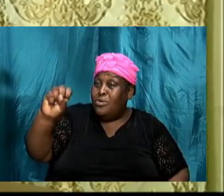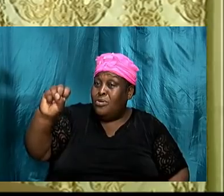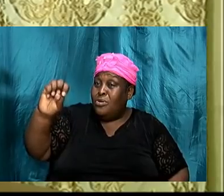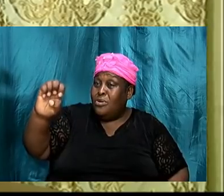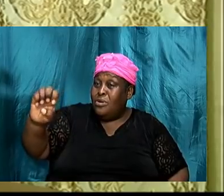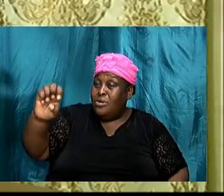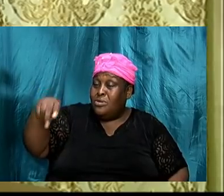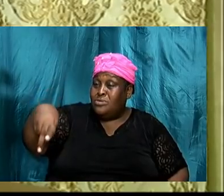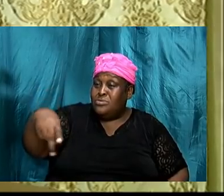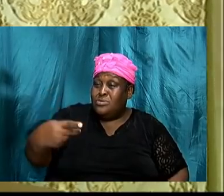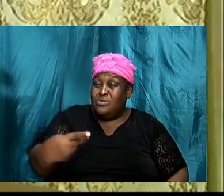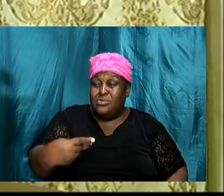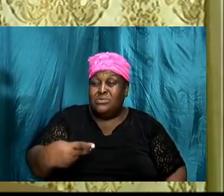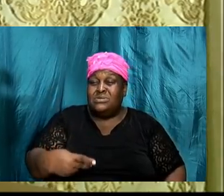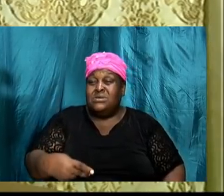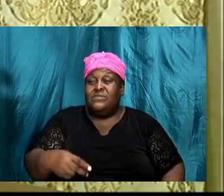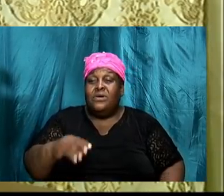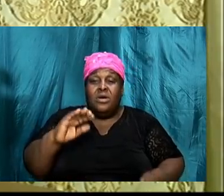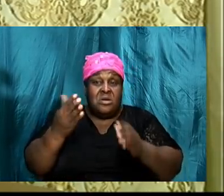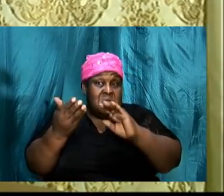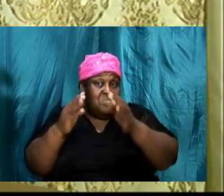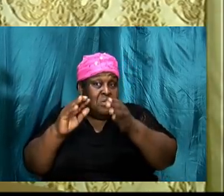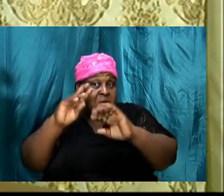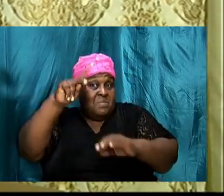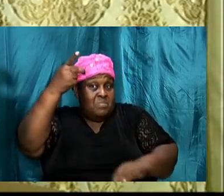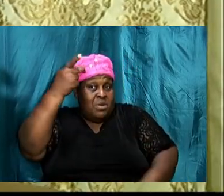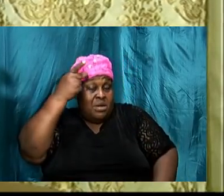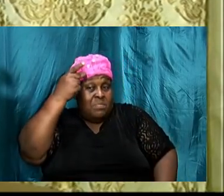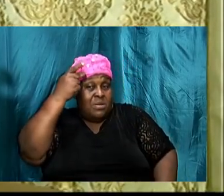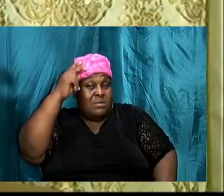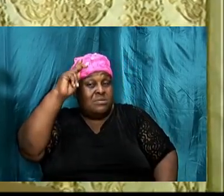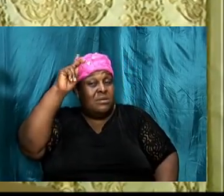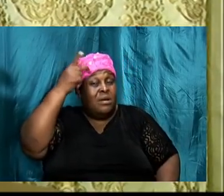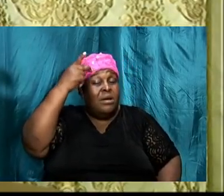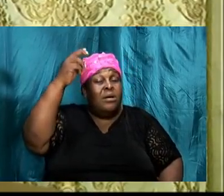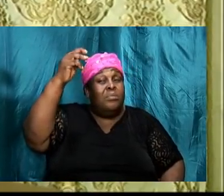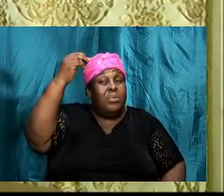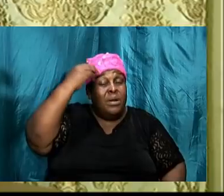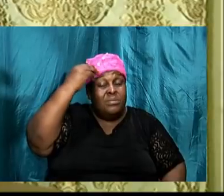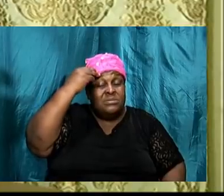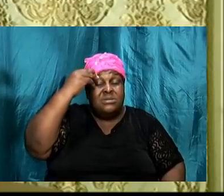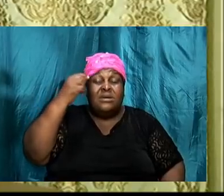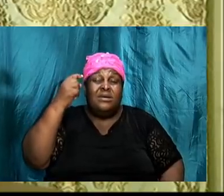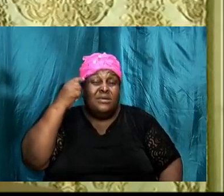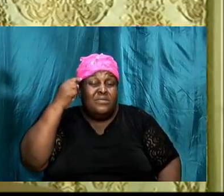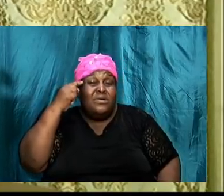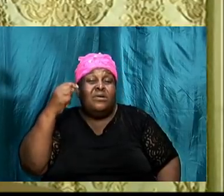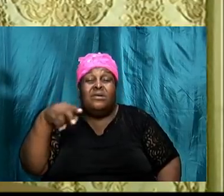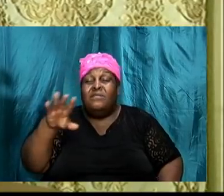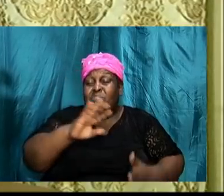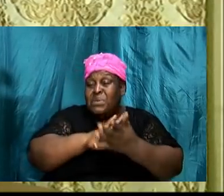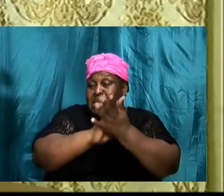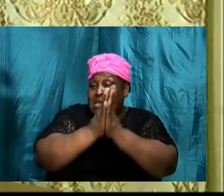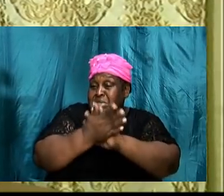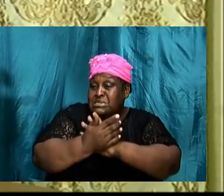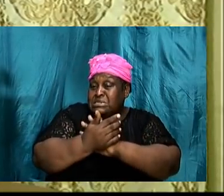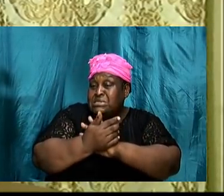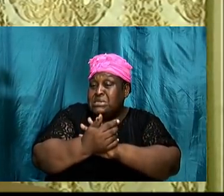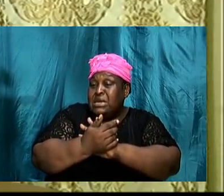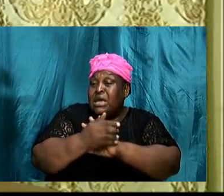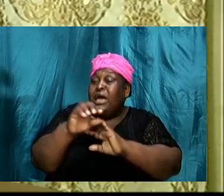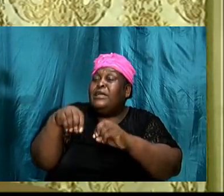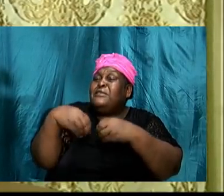I know the thoughts that I think towards you said the Lord thoughts of peace to prosper you and to give you